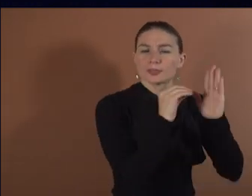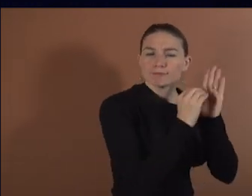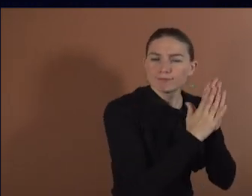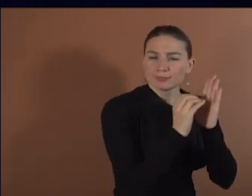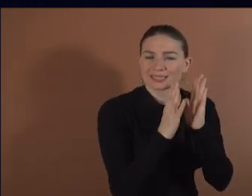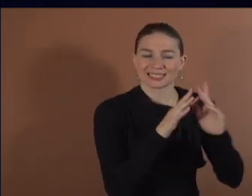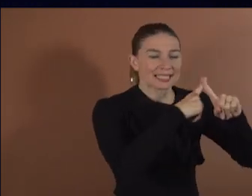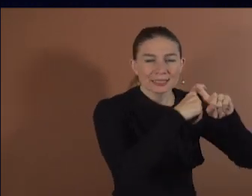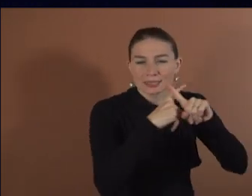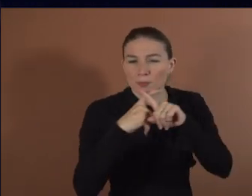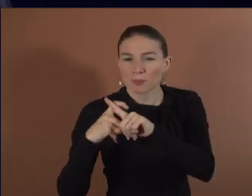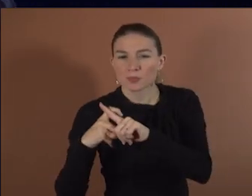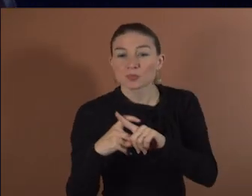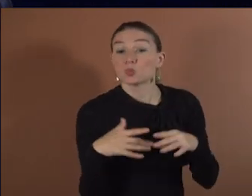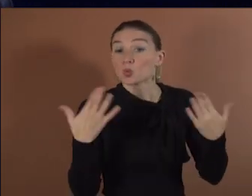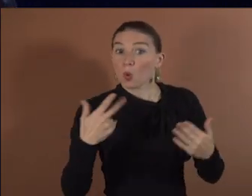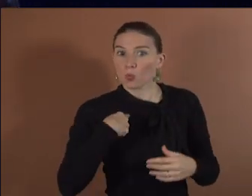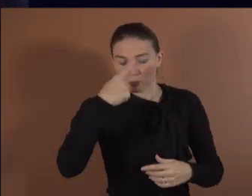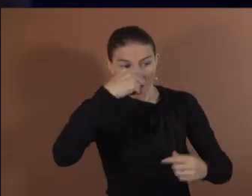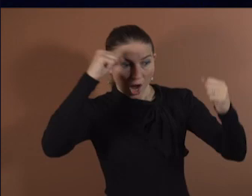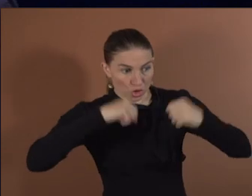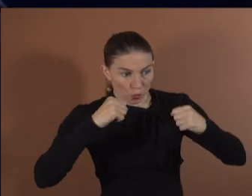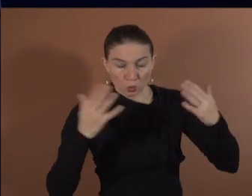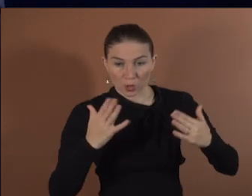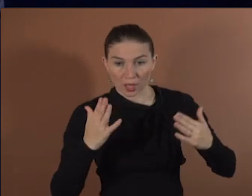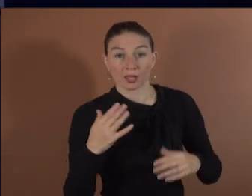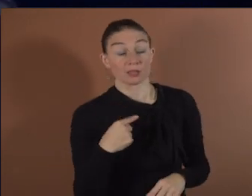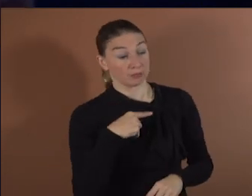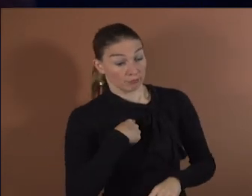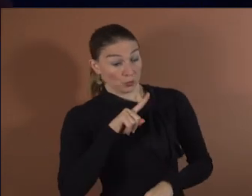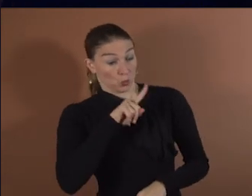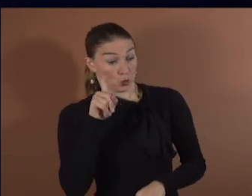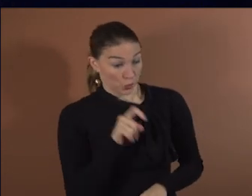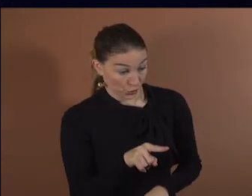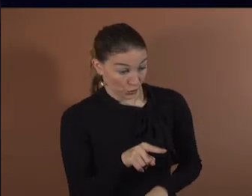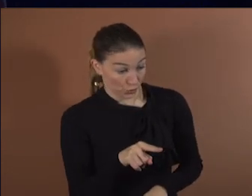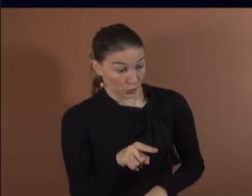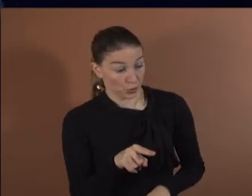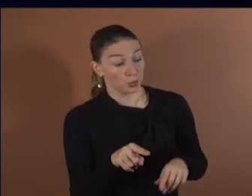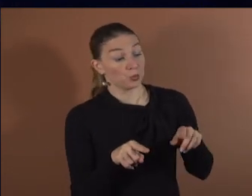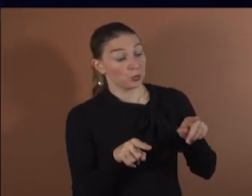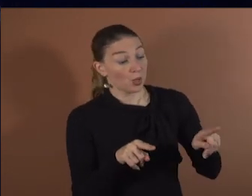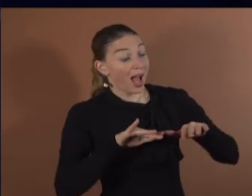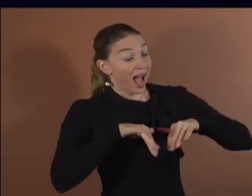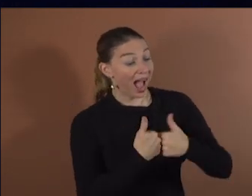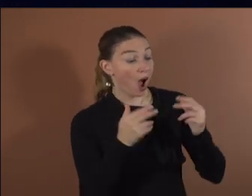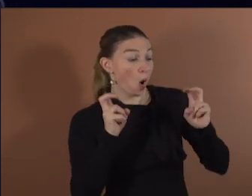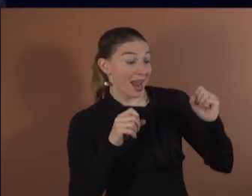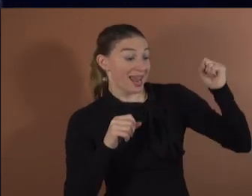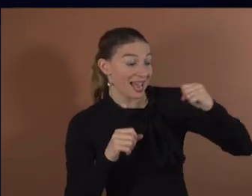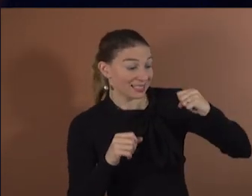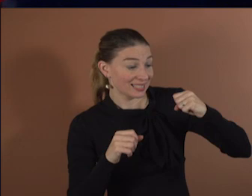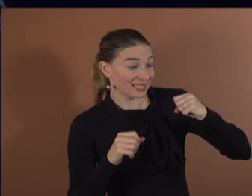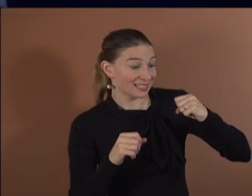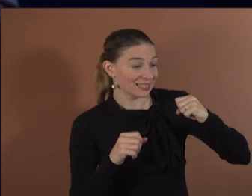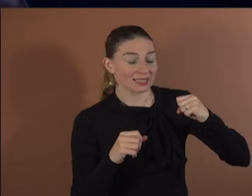if you get a question and want to say yes, then you basically do some mental task, something in your mind. For example, you